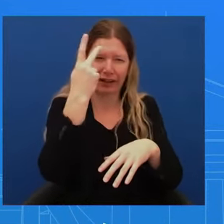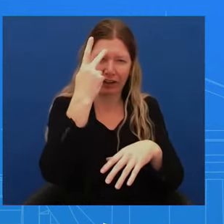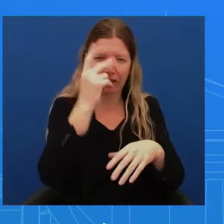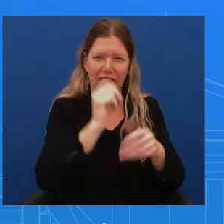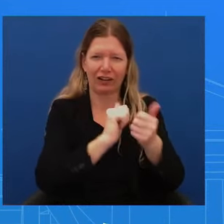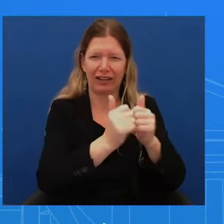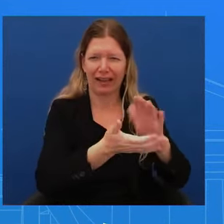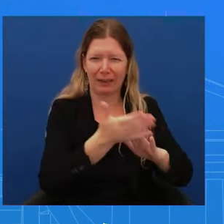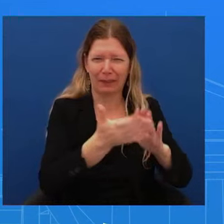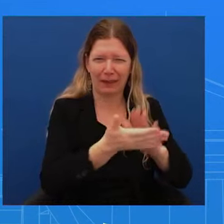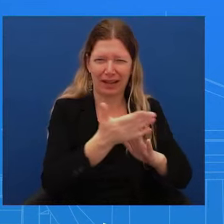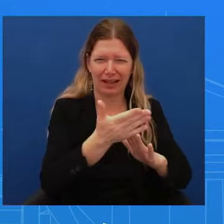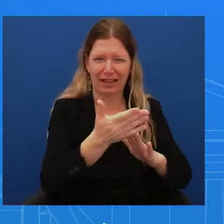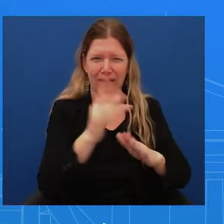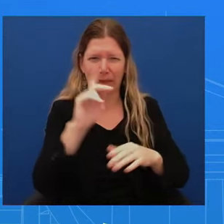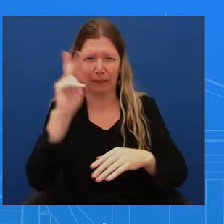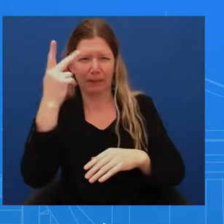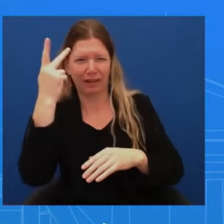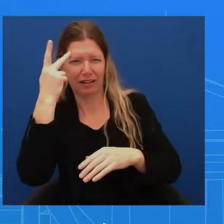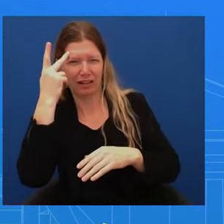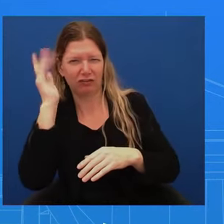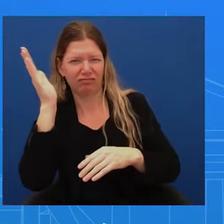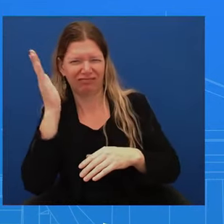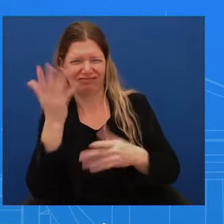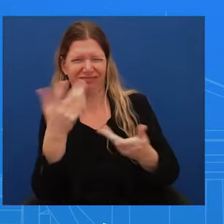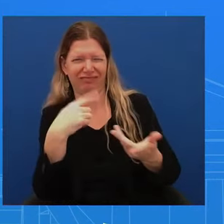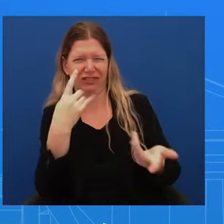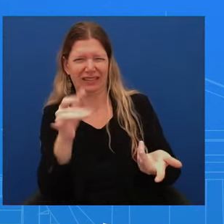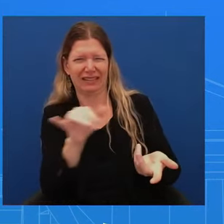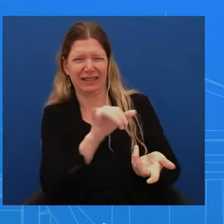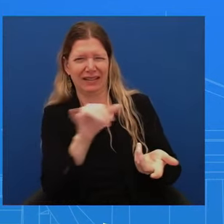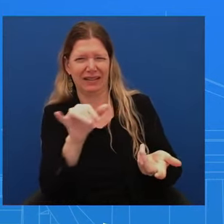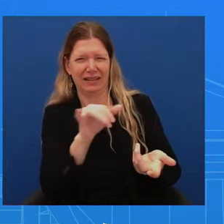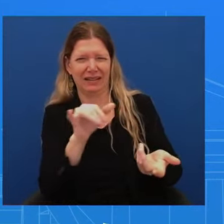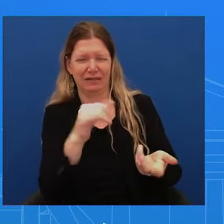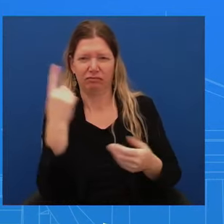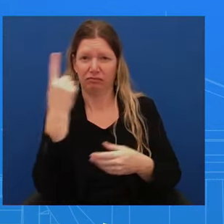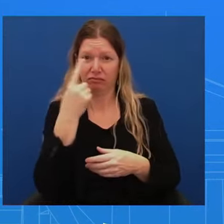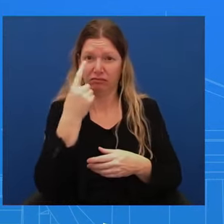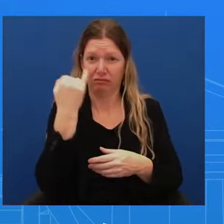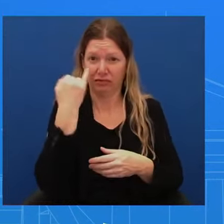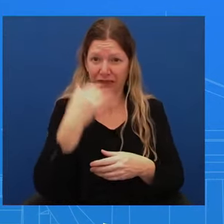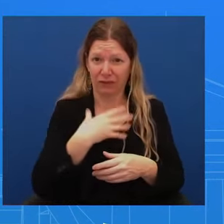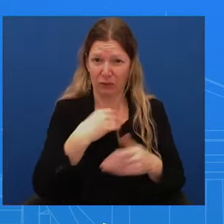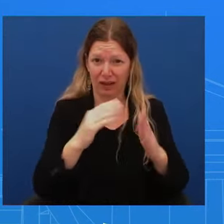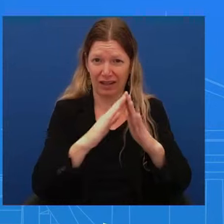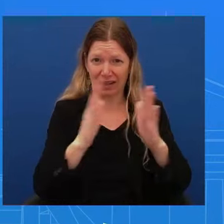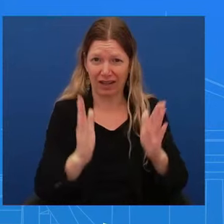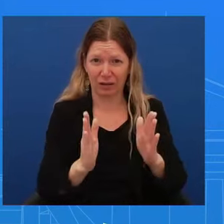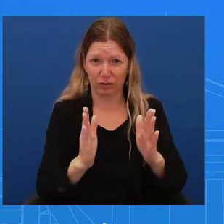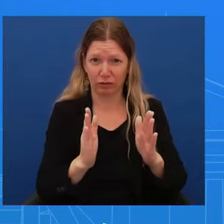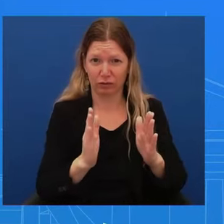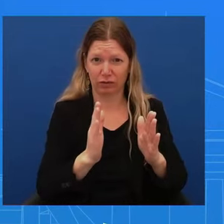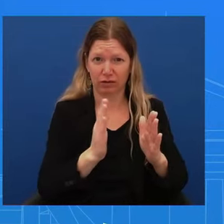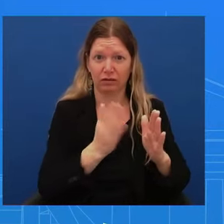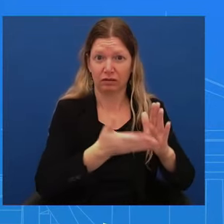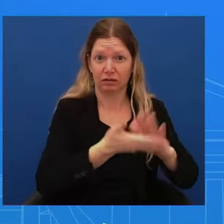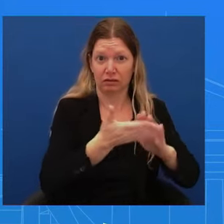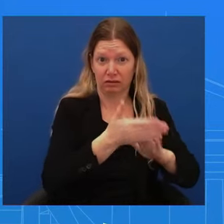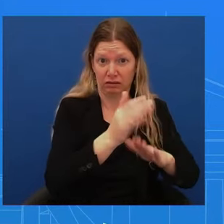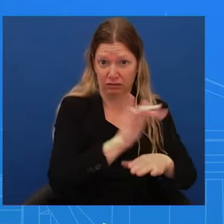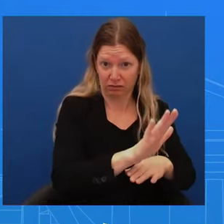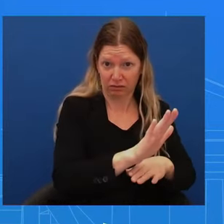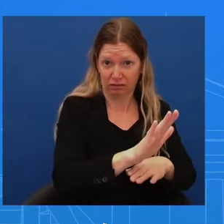by the White House, it's an official event. And if one is organized by the campaign, that's a campaign event. So I want to be very clear here. What we're doing has been done by other presidents.